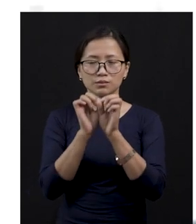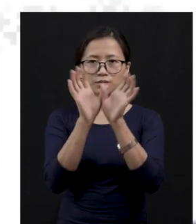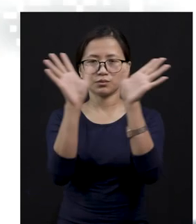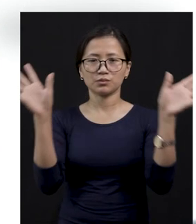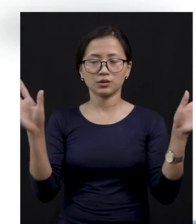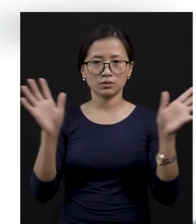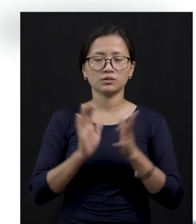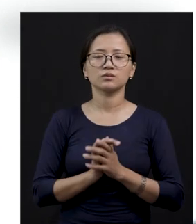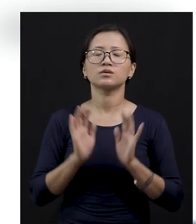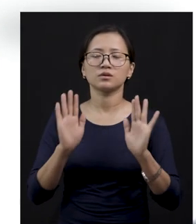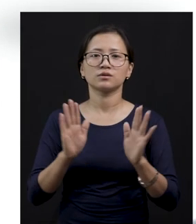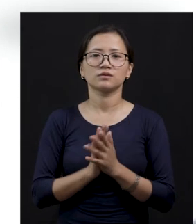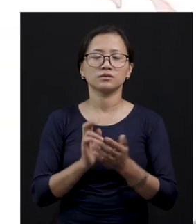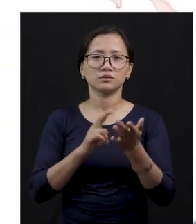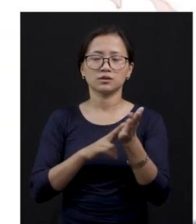national bird.